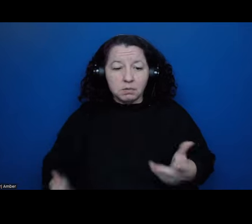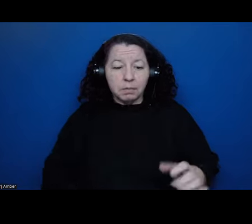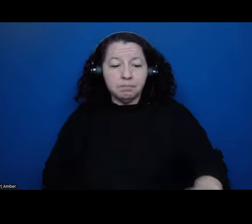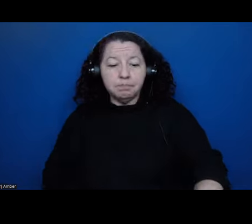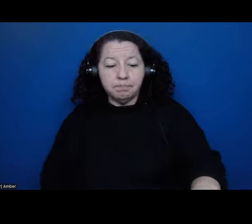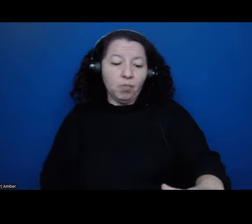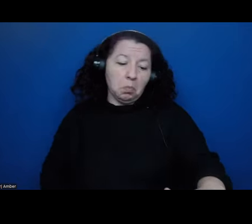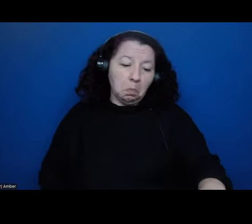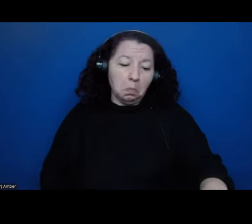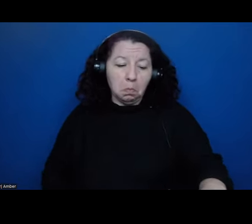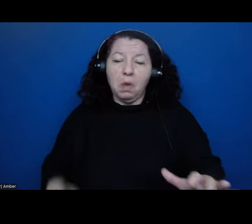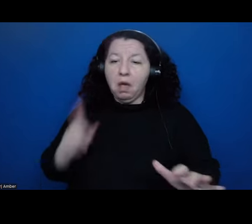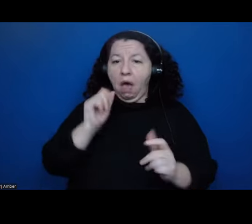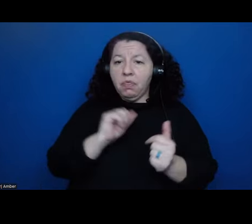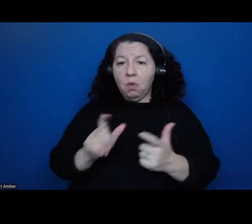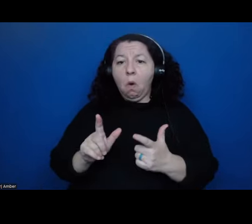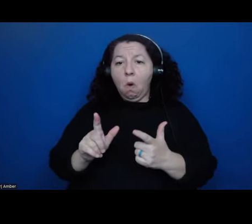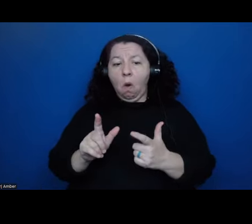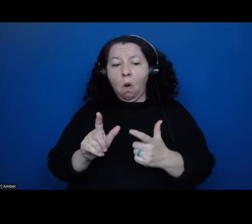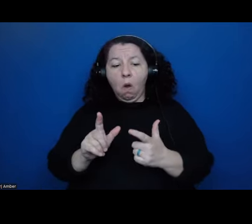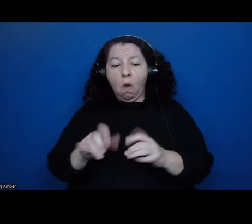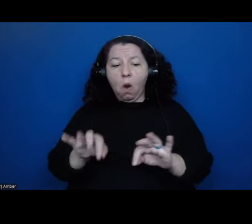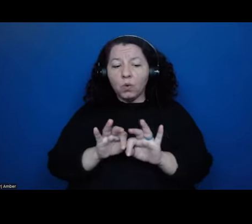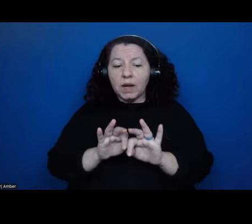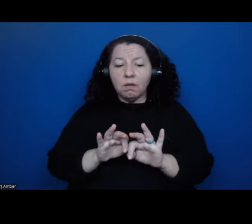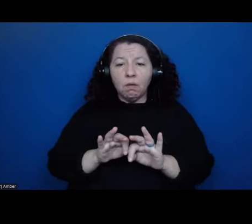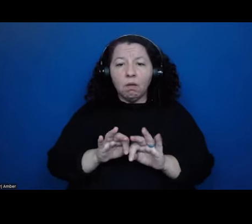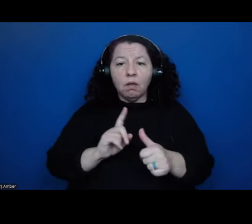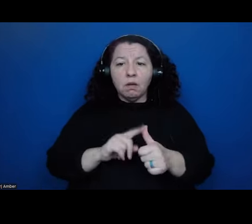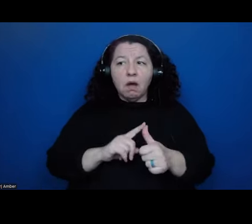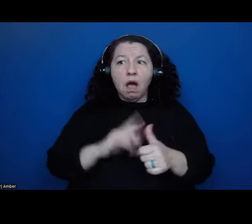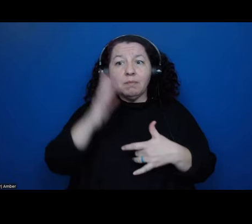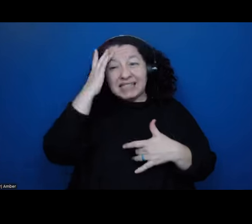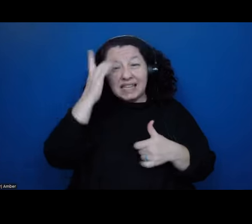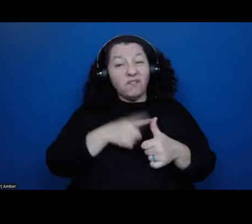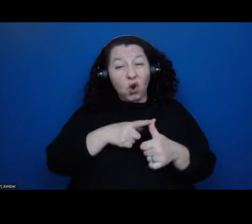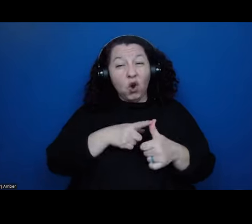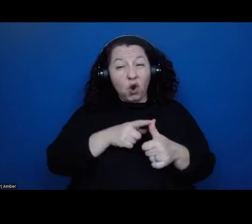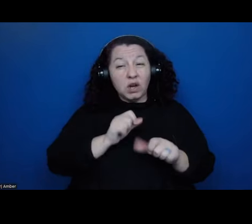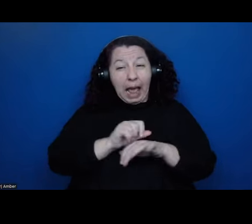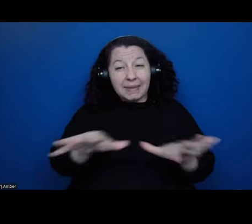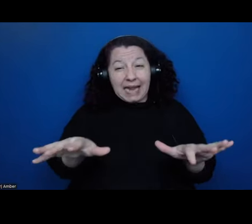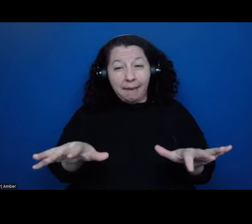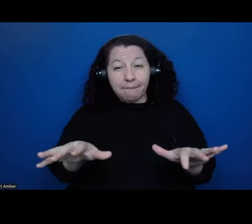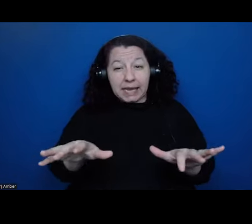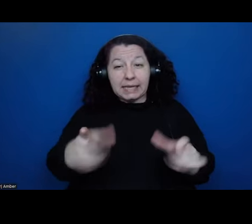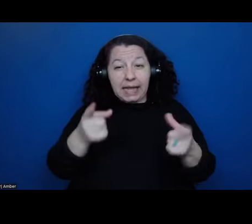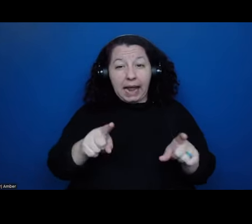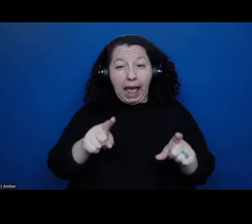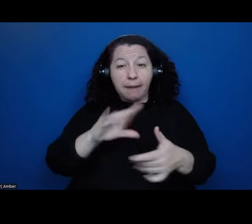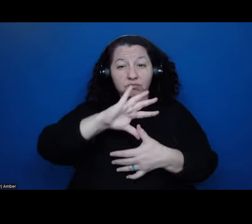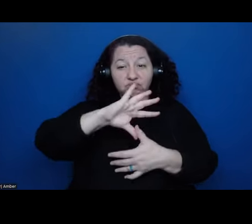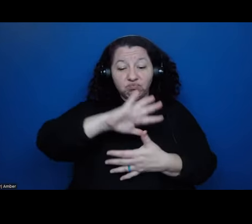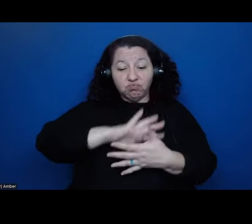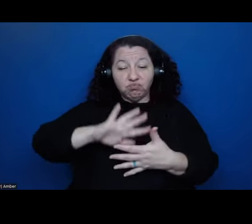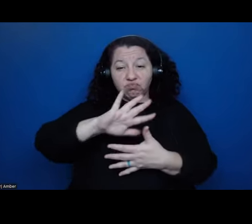I think that, you know, all of these are, are extremely critical disease. The first disease epidemic that broke out in central Mexico occurred in the